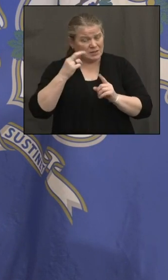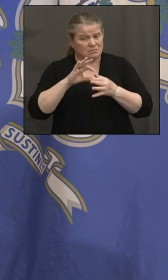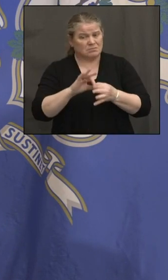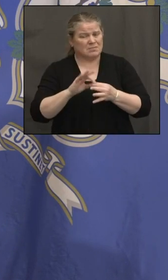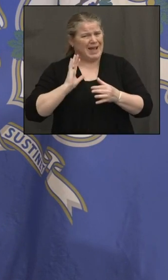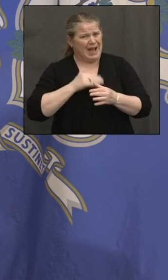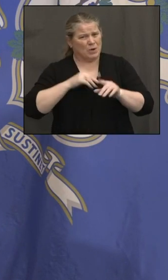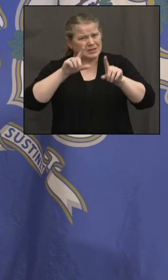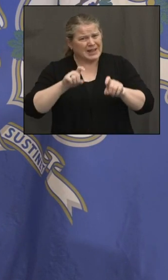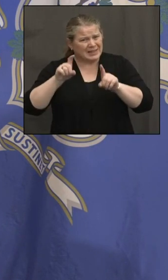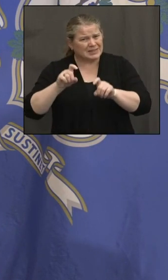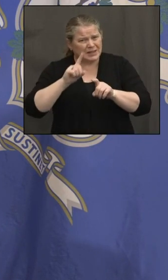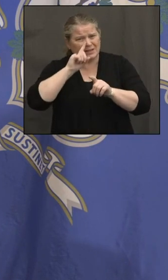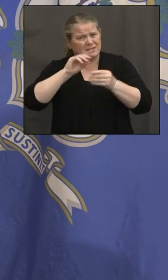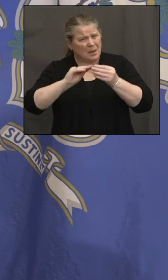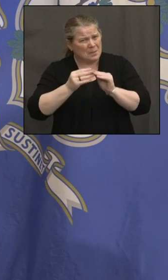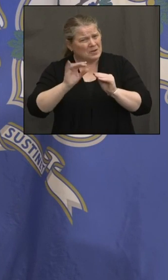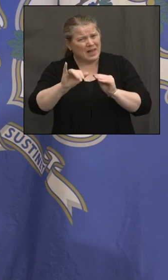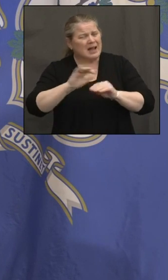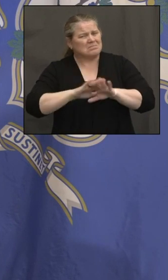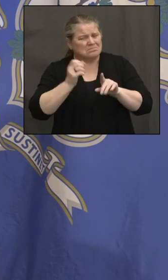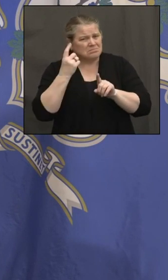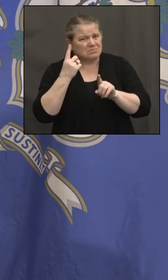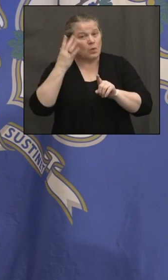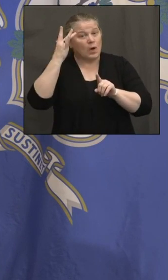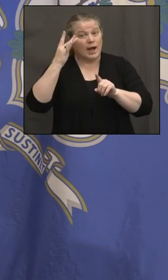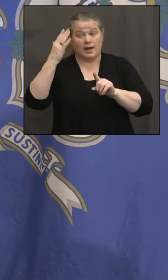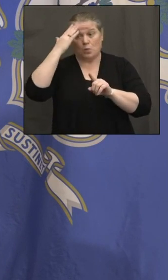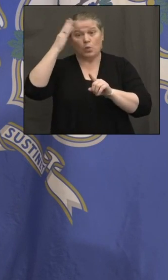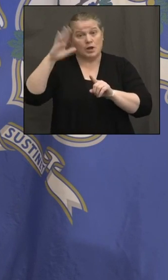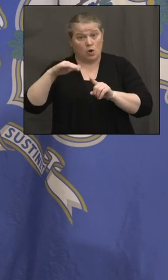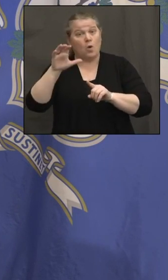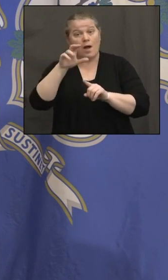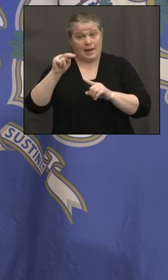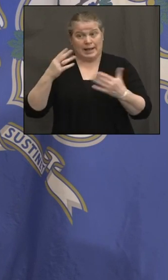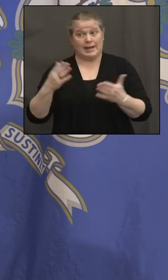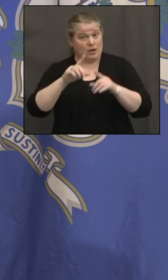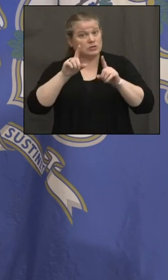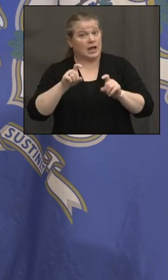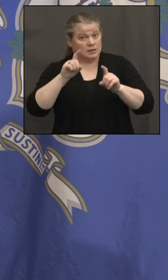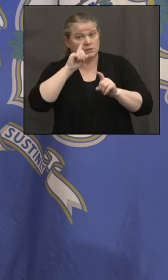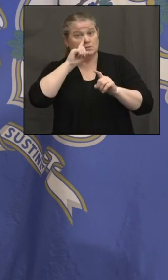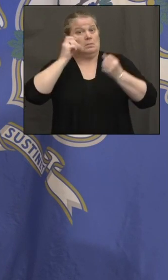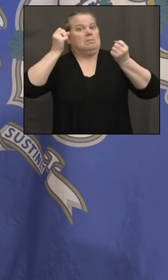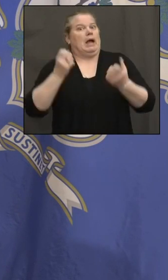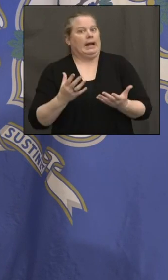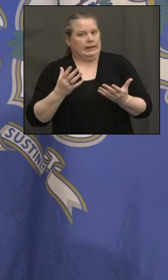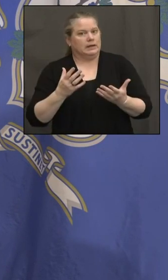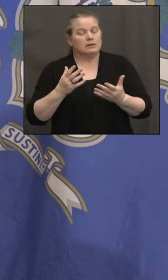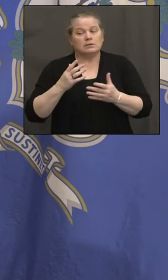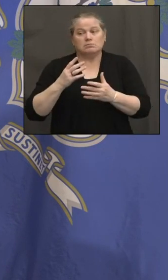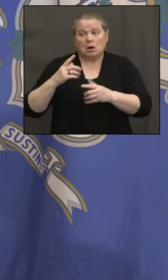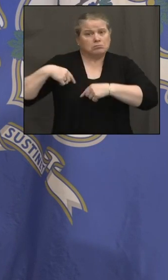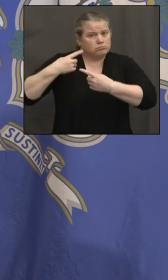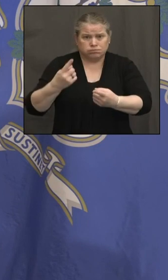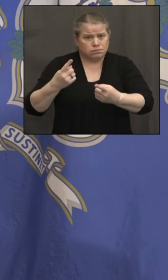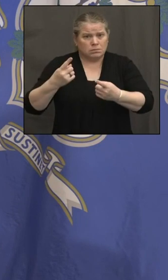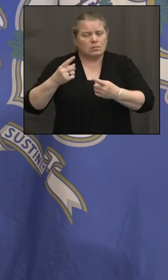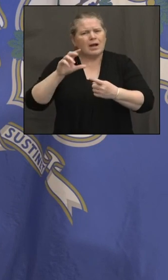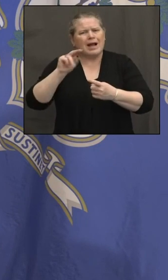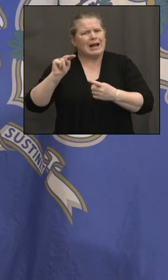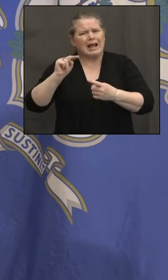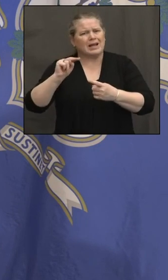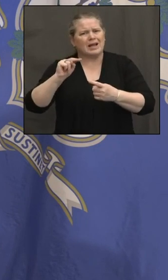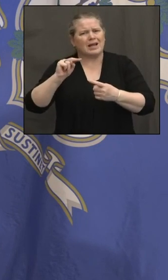I, I, I'm not sure that I follow you on that because we know that Connecticut does do a lot of testing, but that has been true throughout most of the pandemic and Connecticut has not